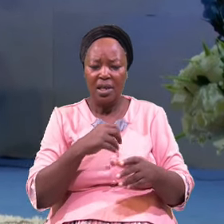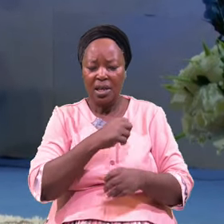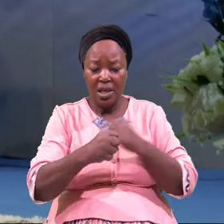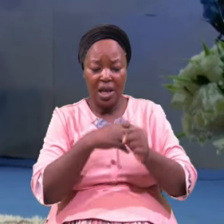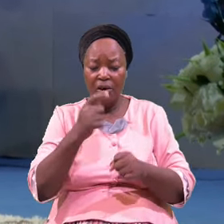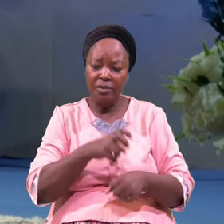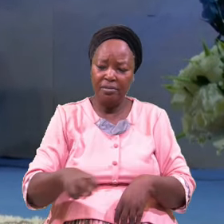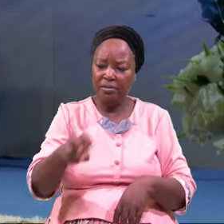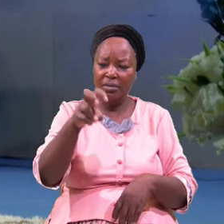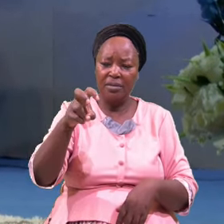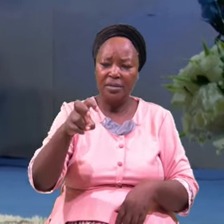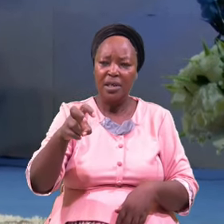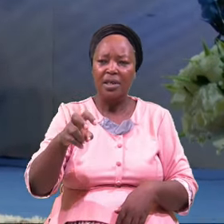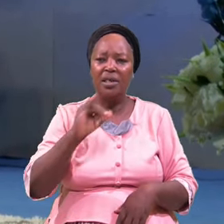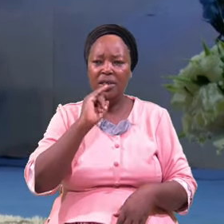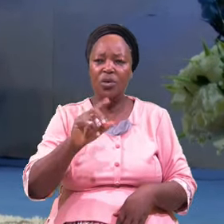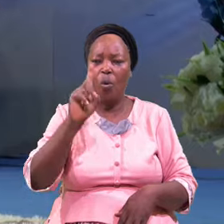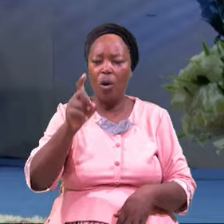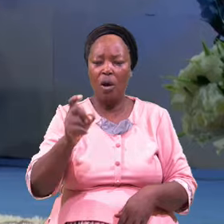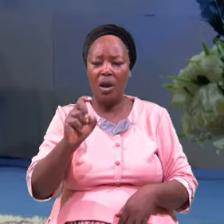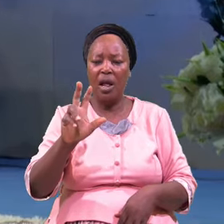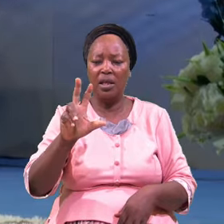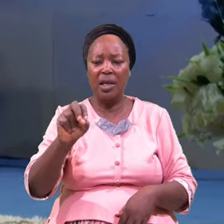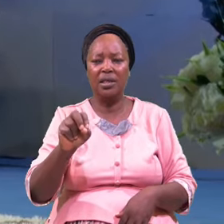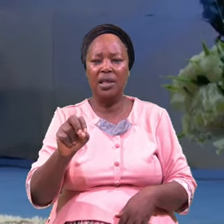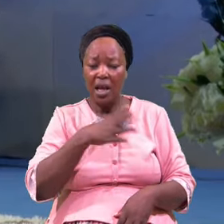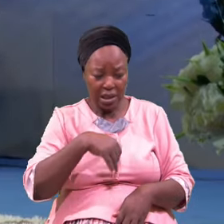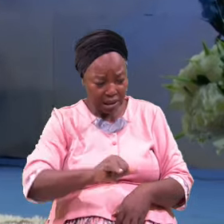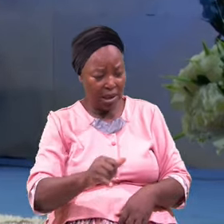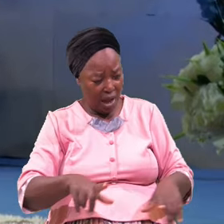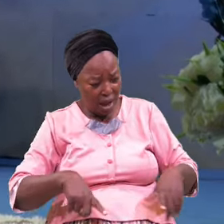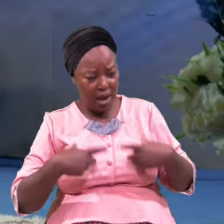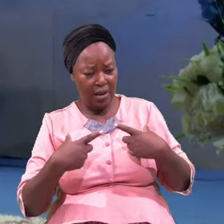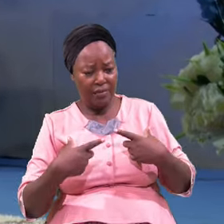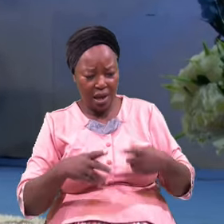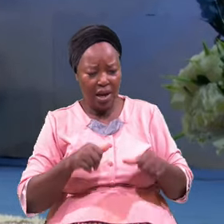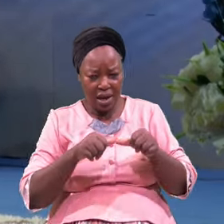130 Are Still Living On